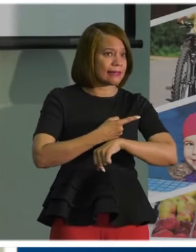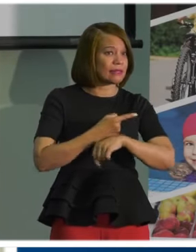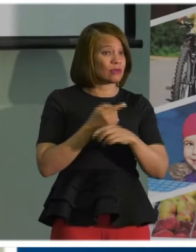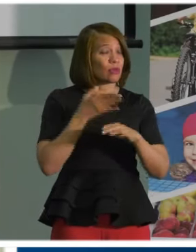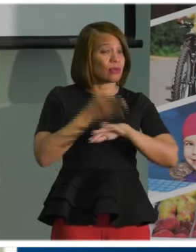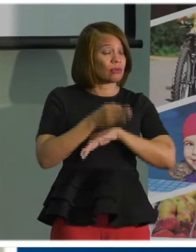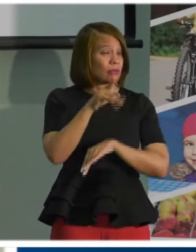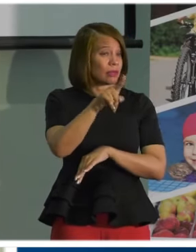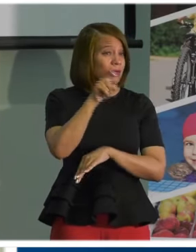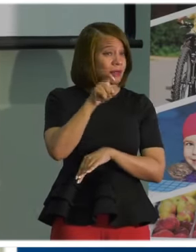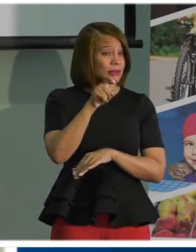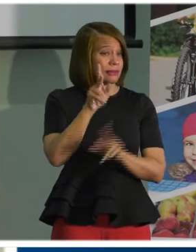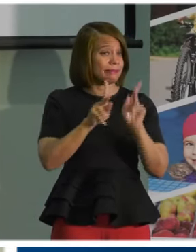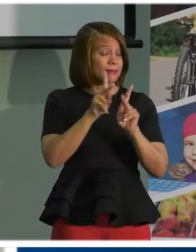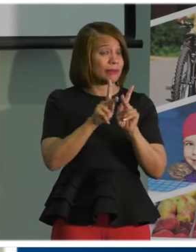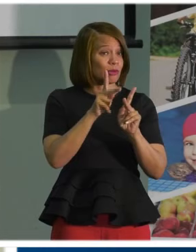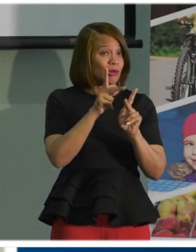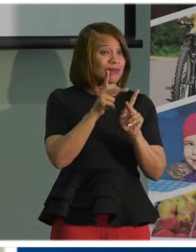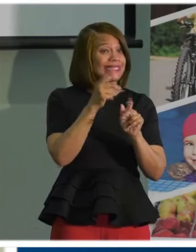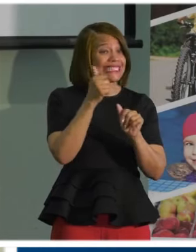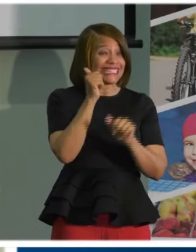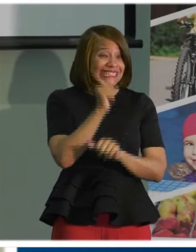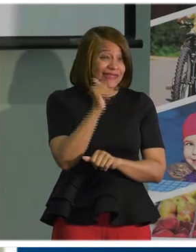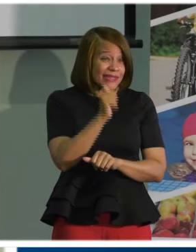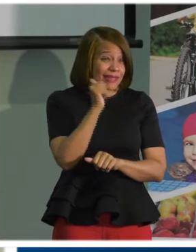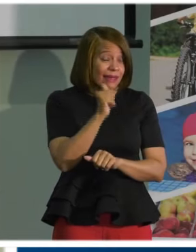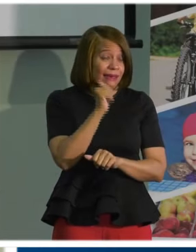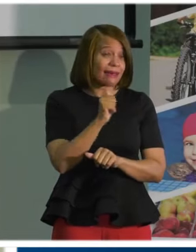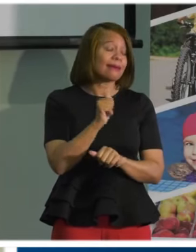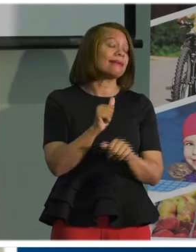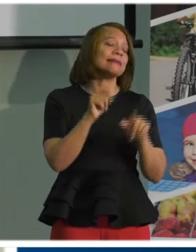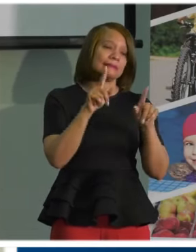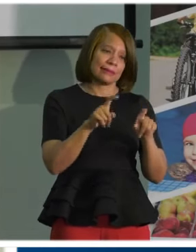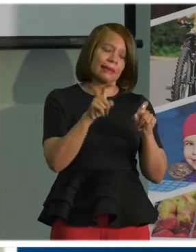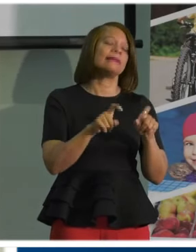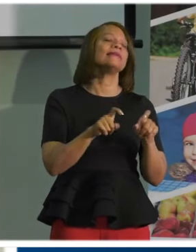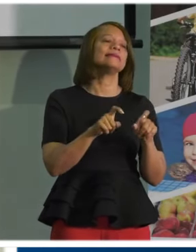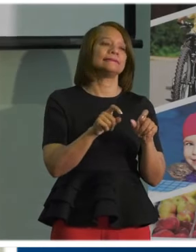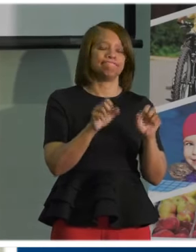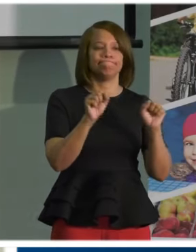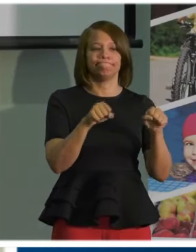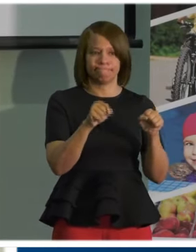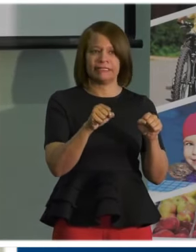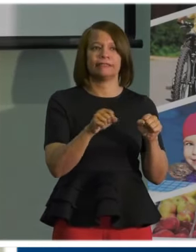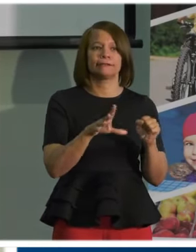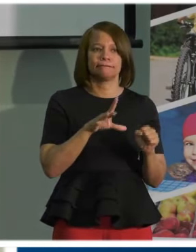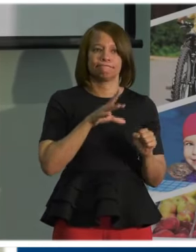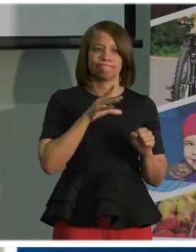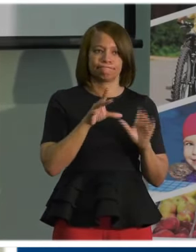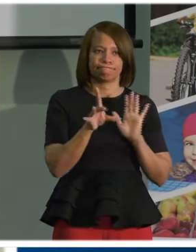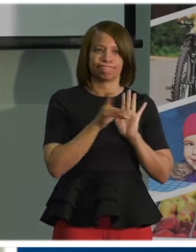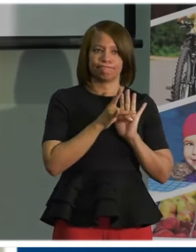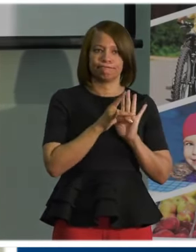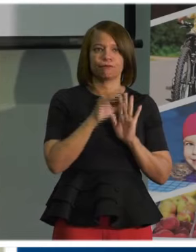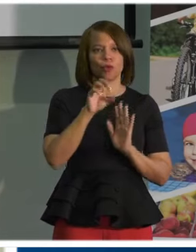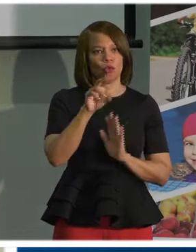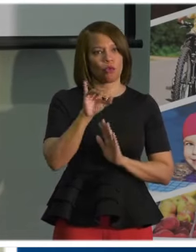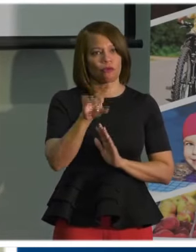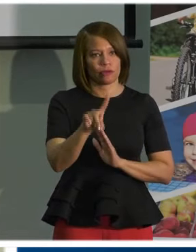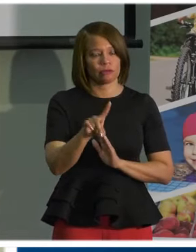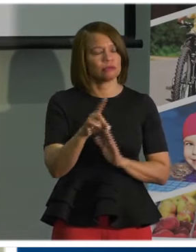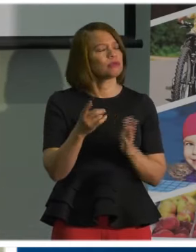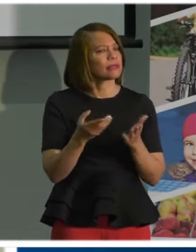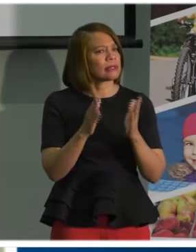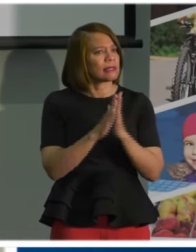in our community. Columbus Public Health has worked with over 7,100 residents to self-quarantine and